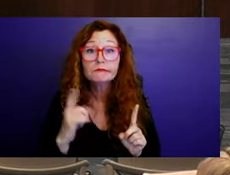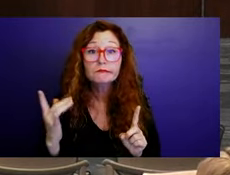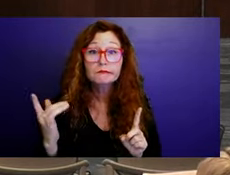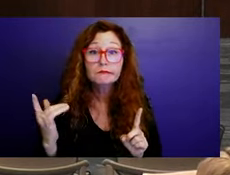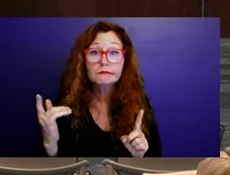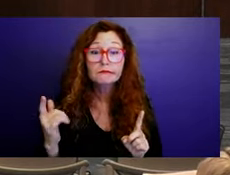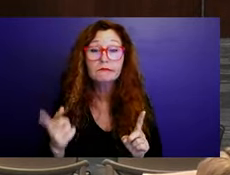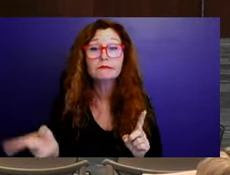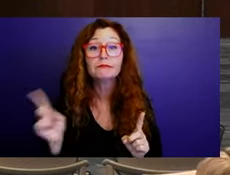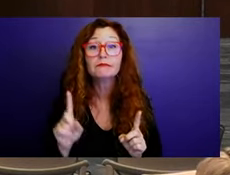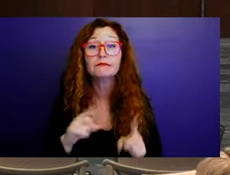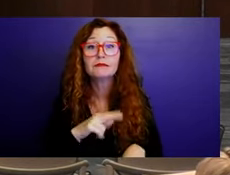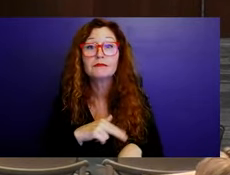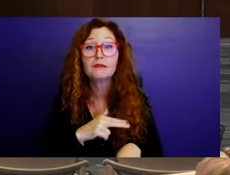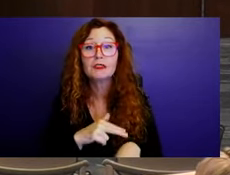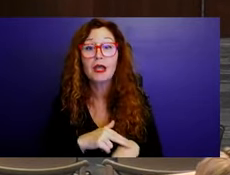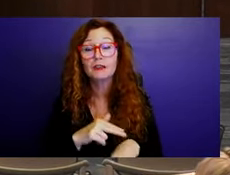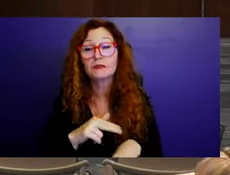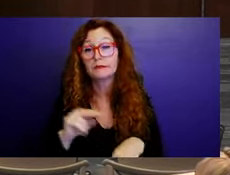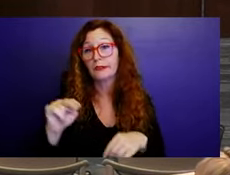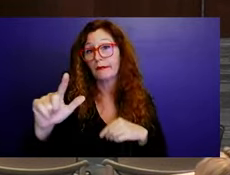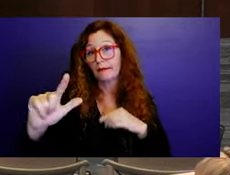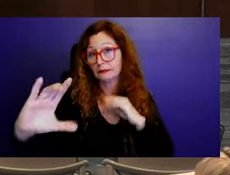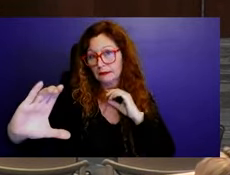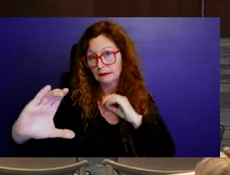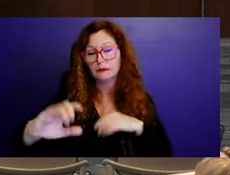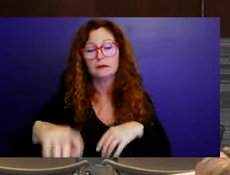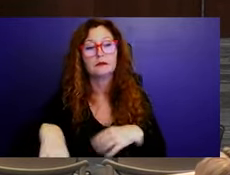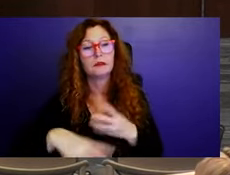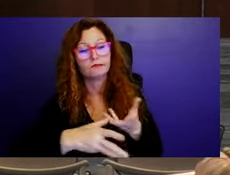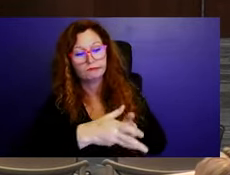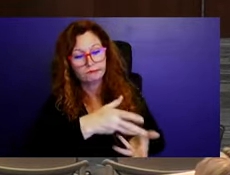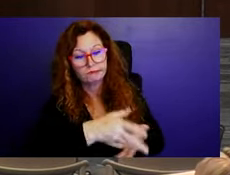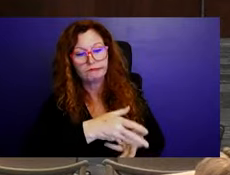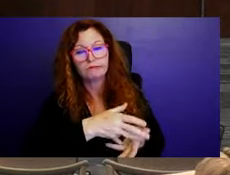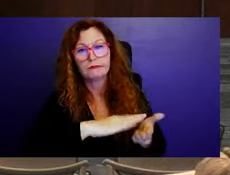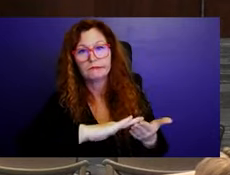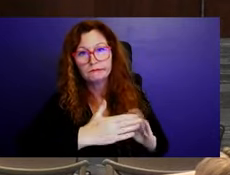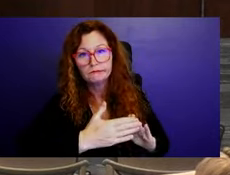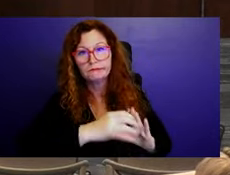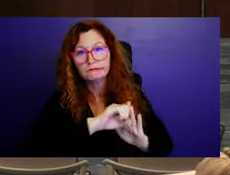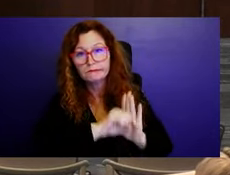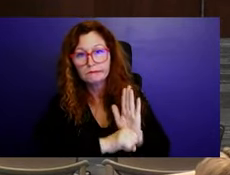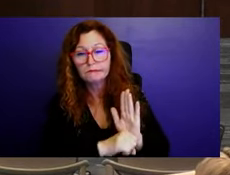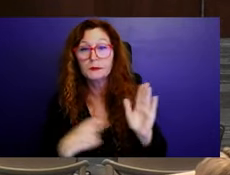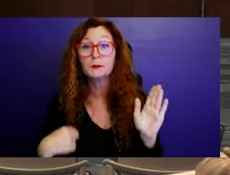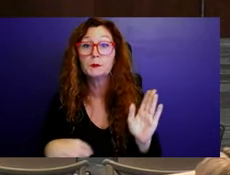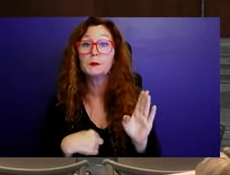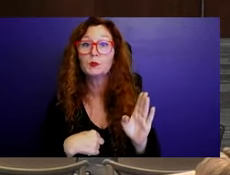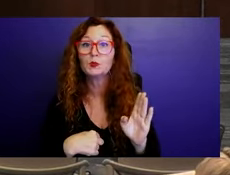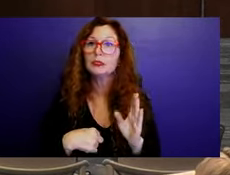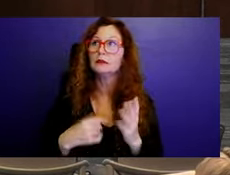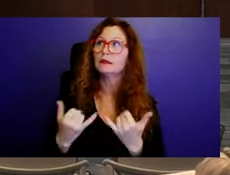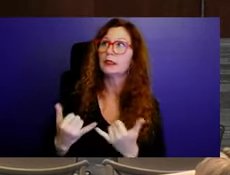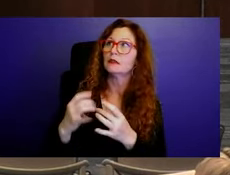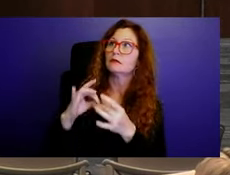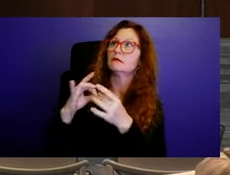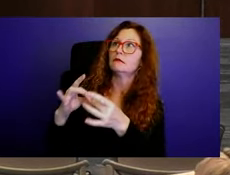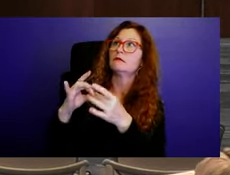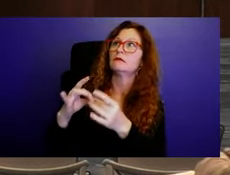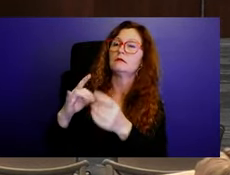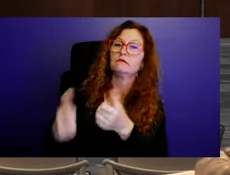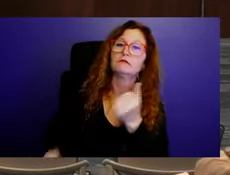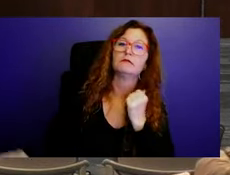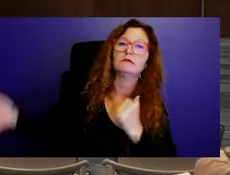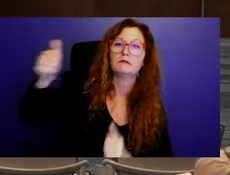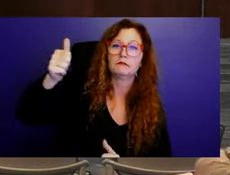legal cities are dealing with your States and your local counties, but we're all dealing with the federal government at this, at this conference. So everybody can kind of